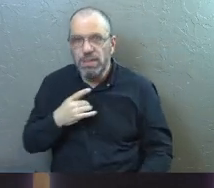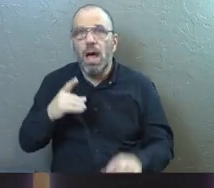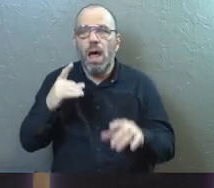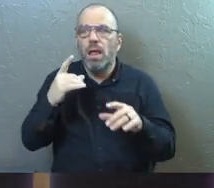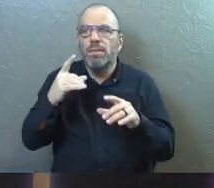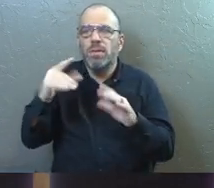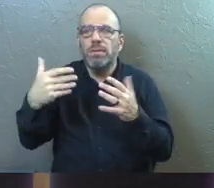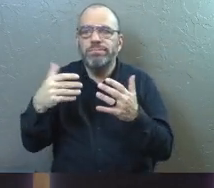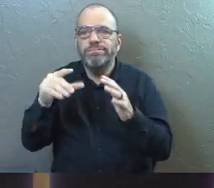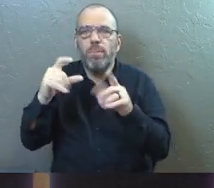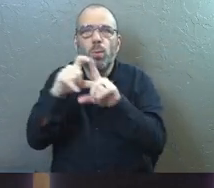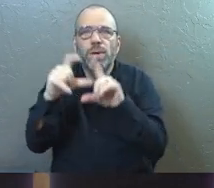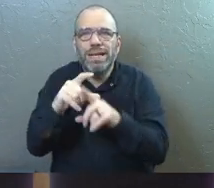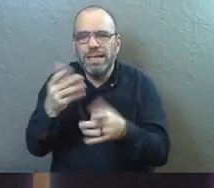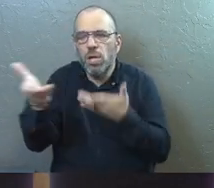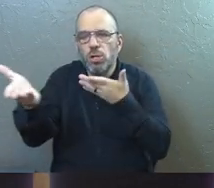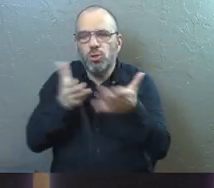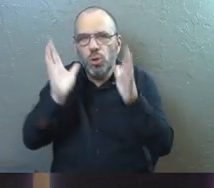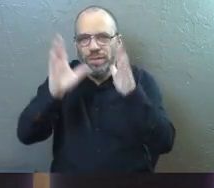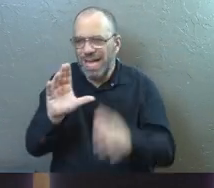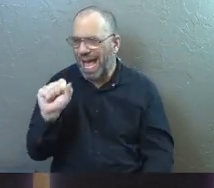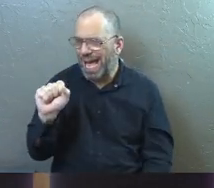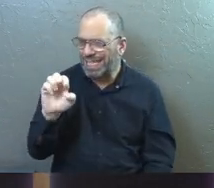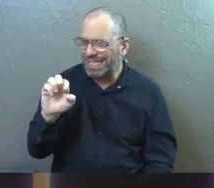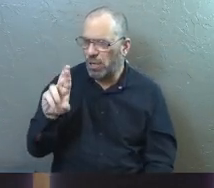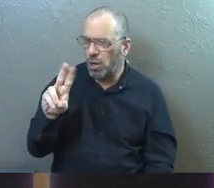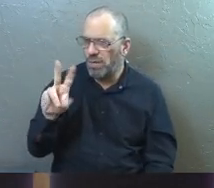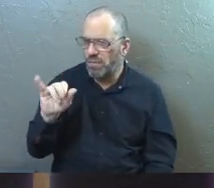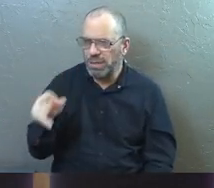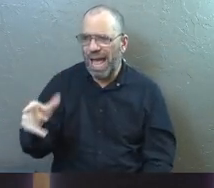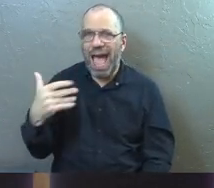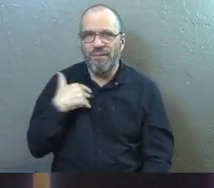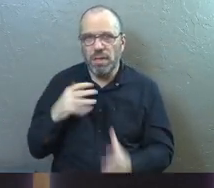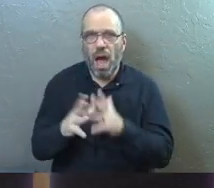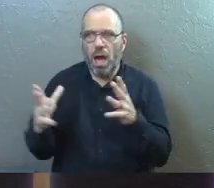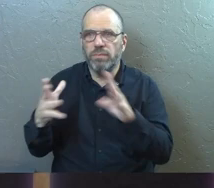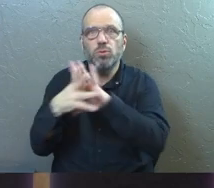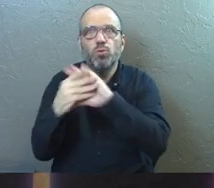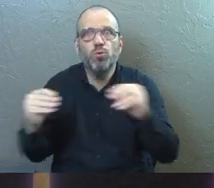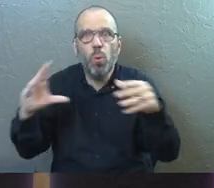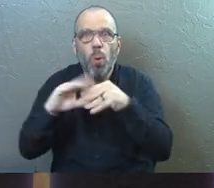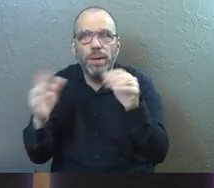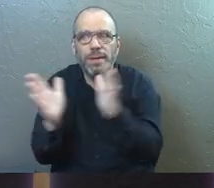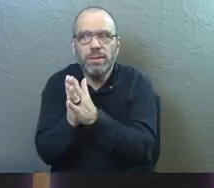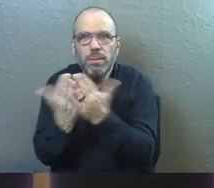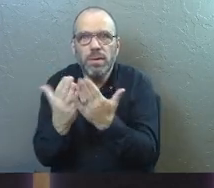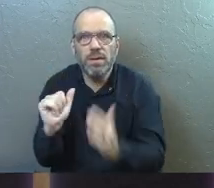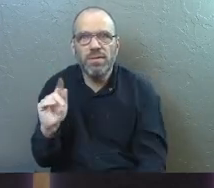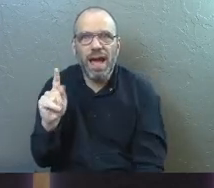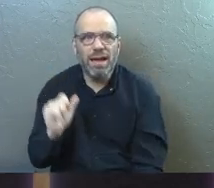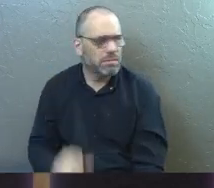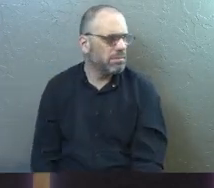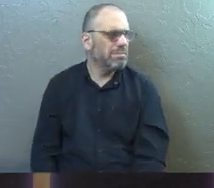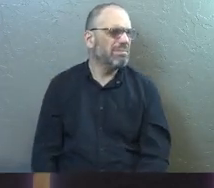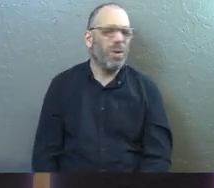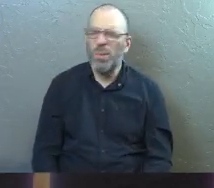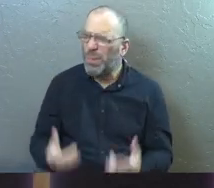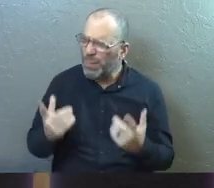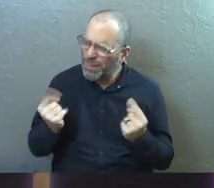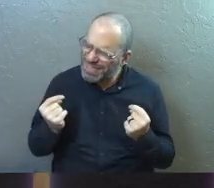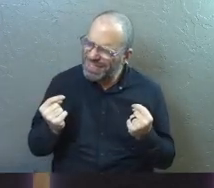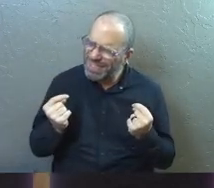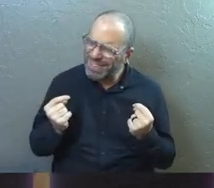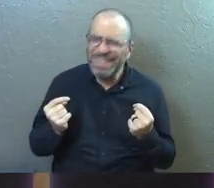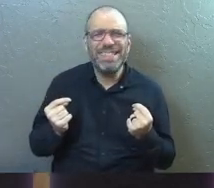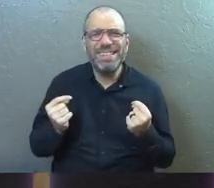servants. They were servants but servants who are getting a whole lot of airtime in the book of Acts. What in the heck is going on here?